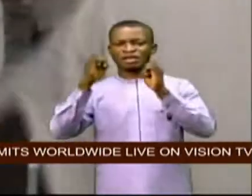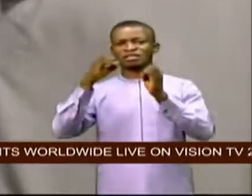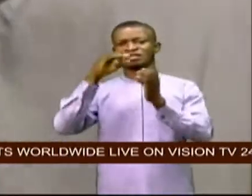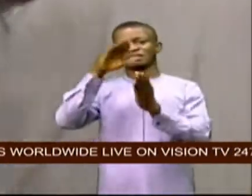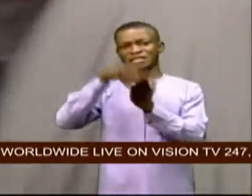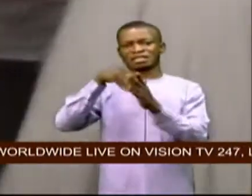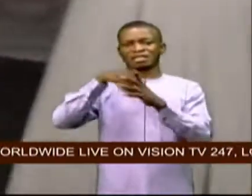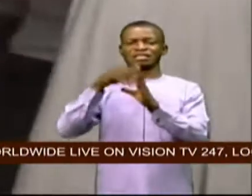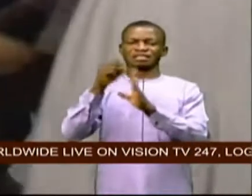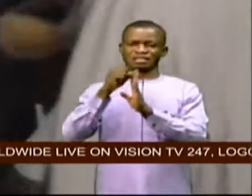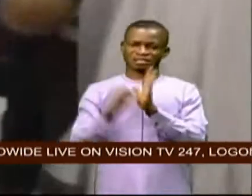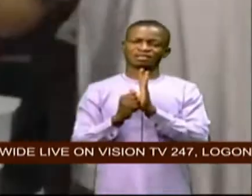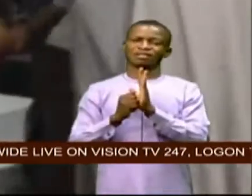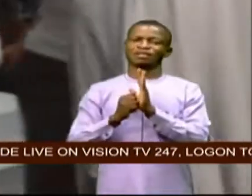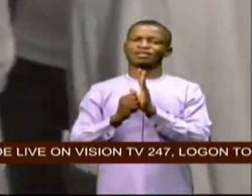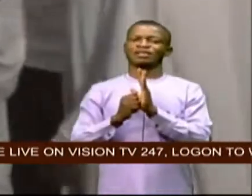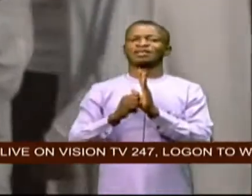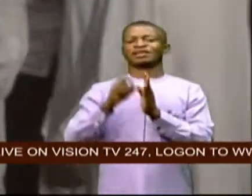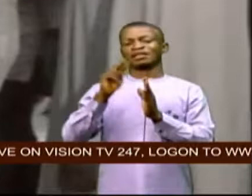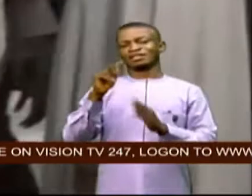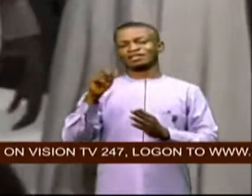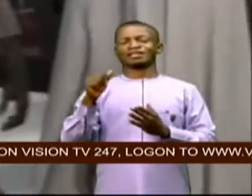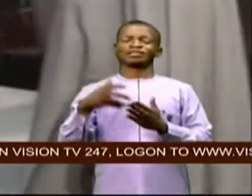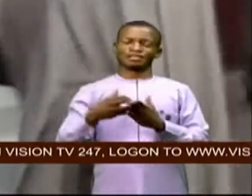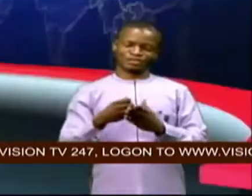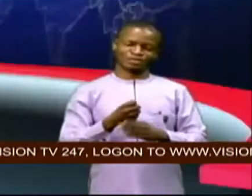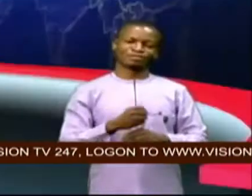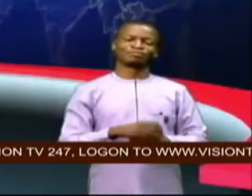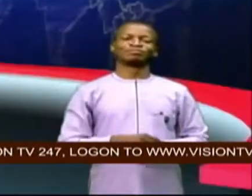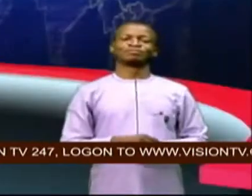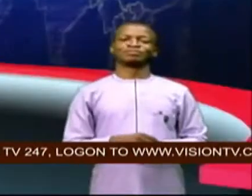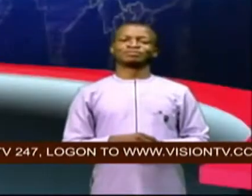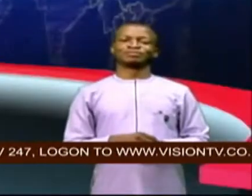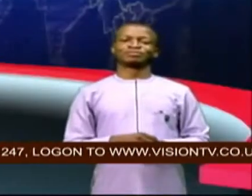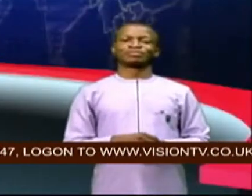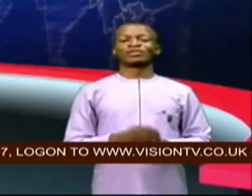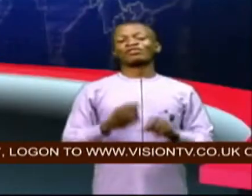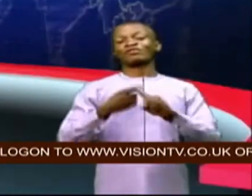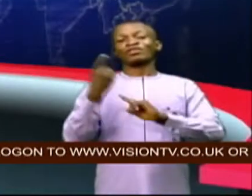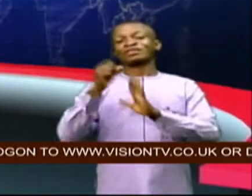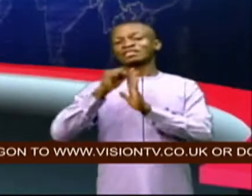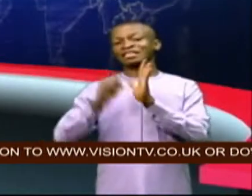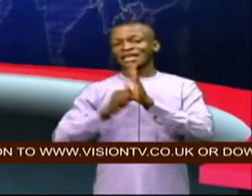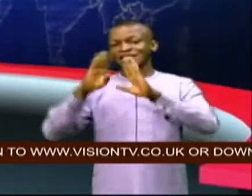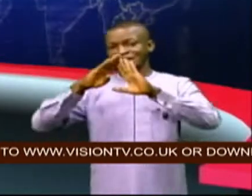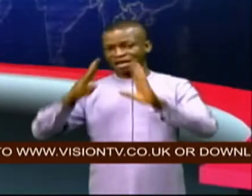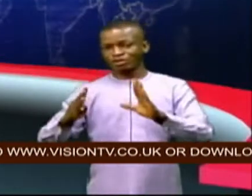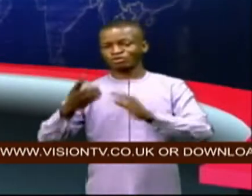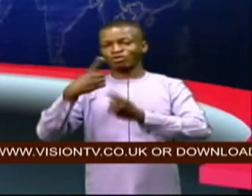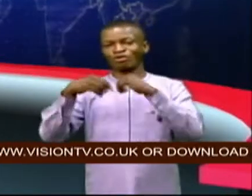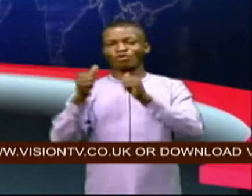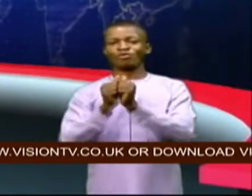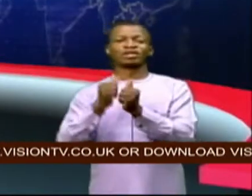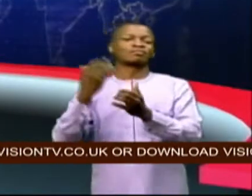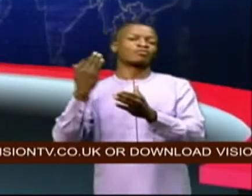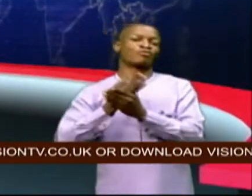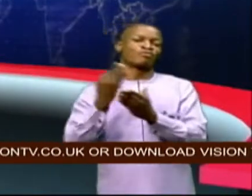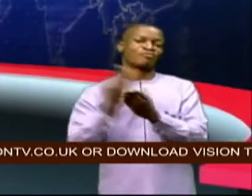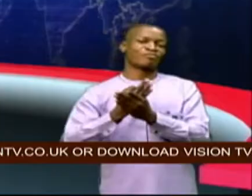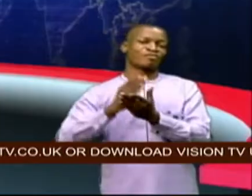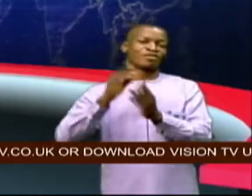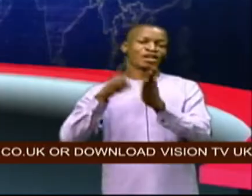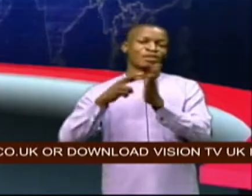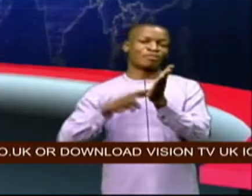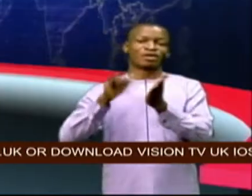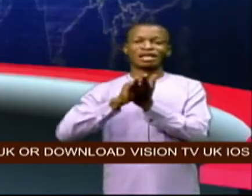emina hussainamusa nca news from the state house comes a packaged report by adamu sambu